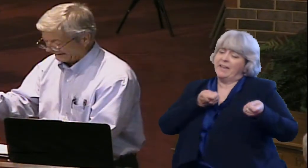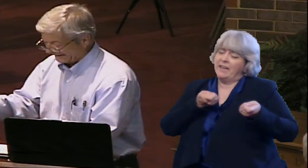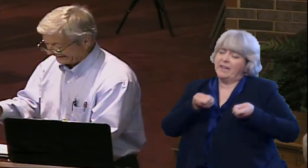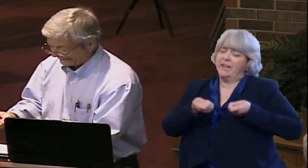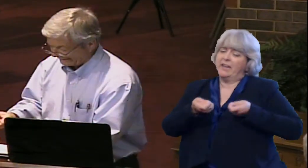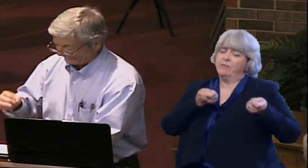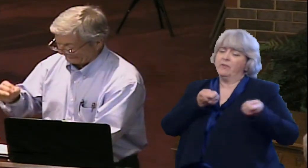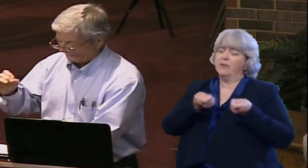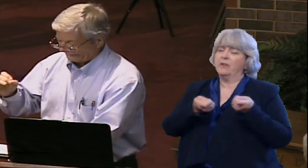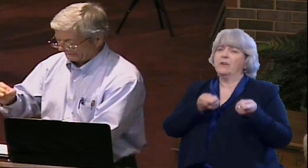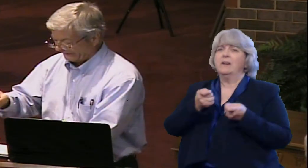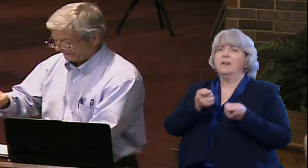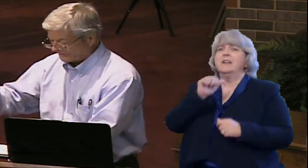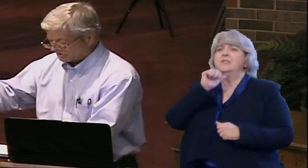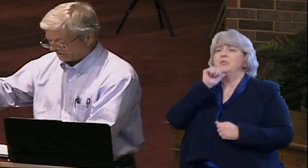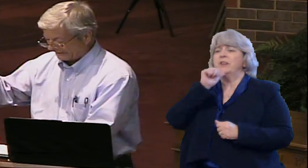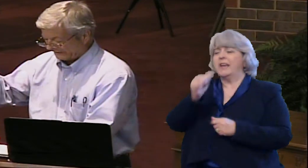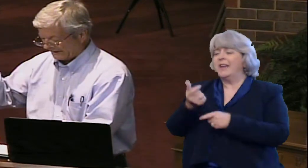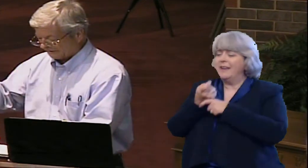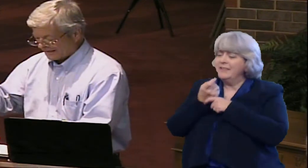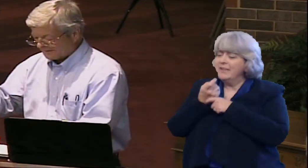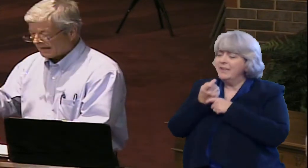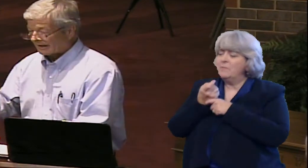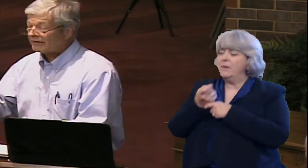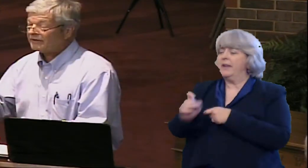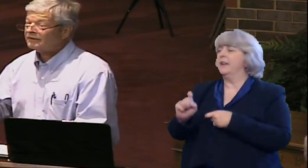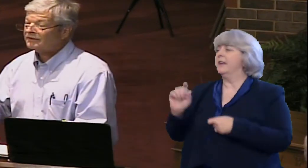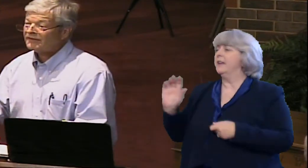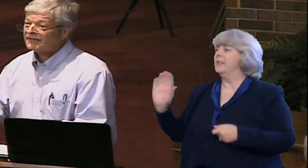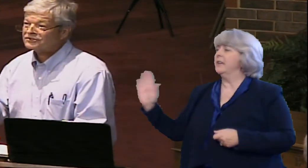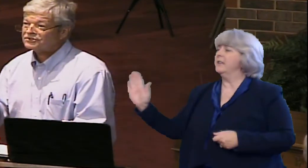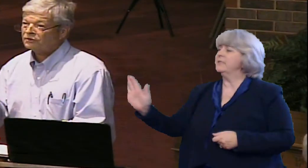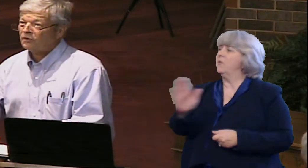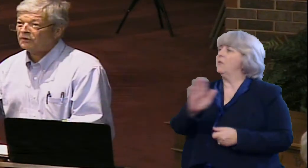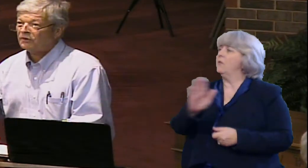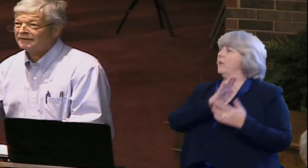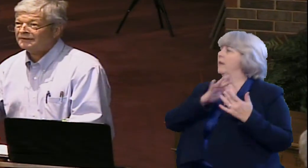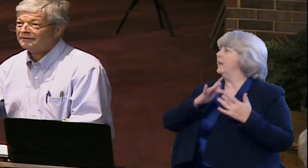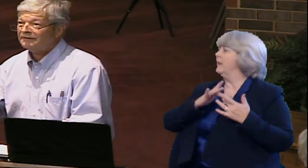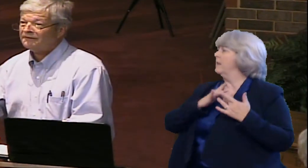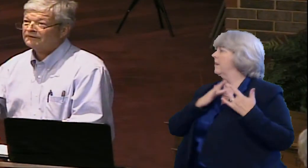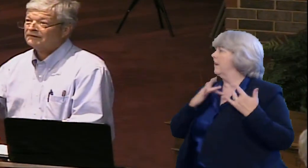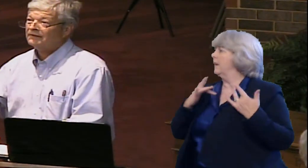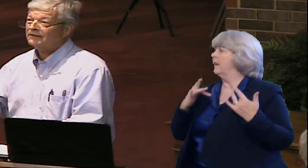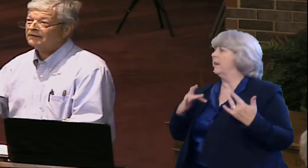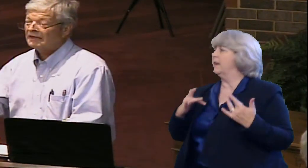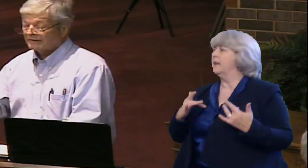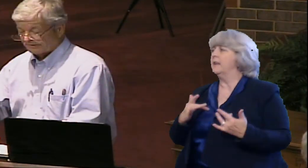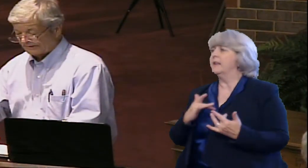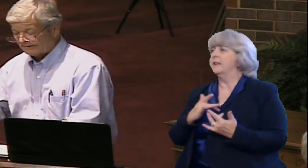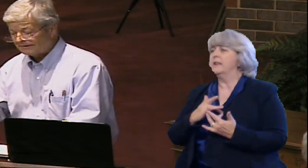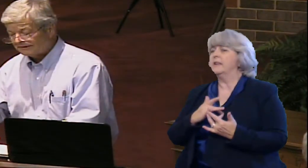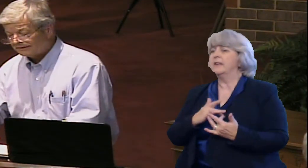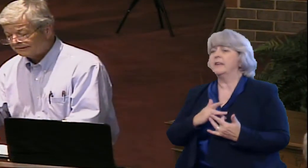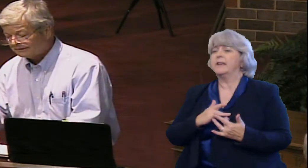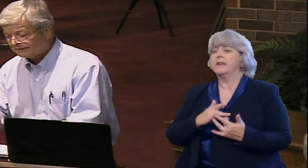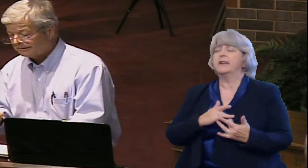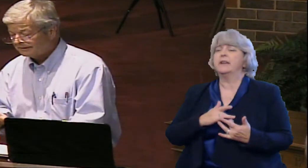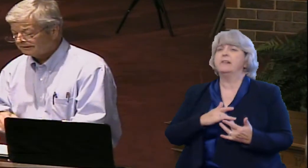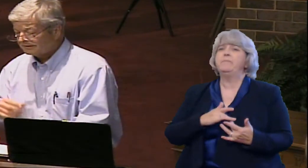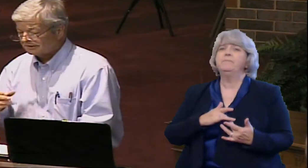no other way